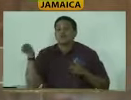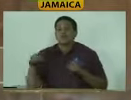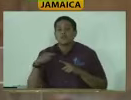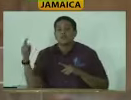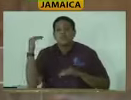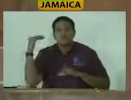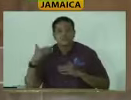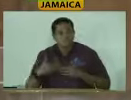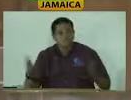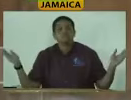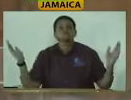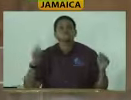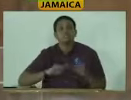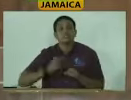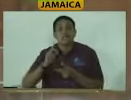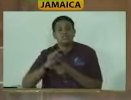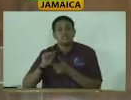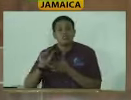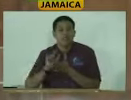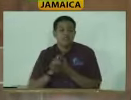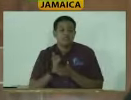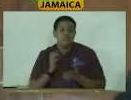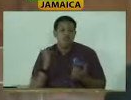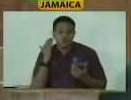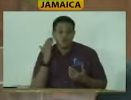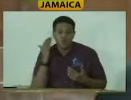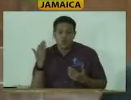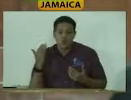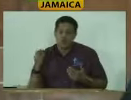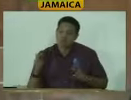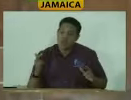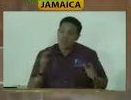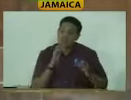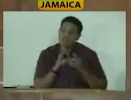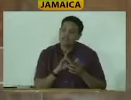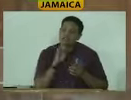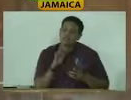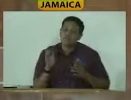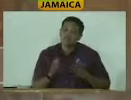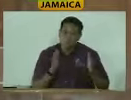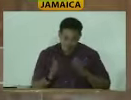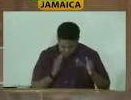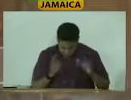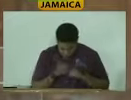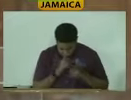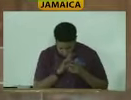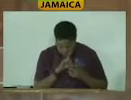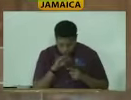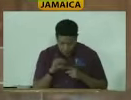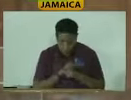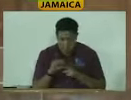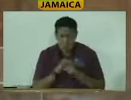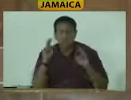intends to bring it into effect. I would just like to know the state of readiness in terms of the preparations around the practical